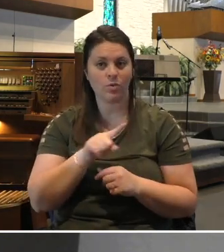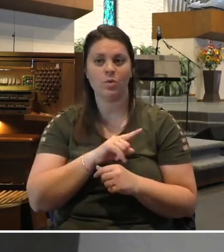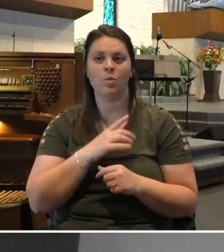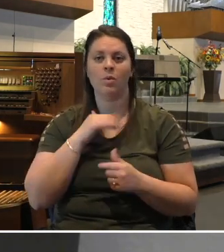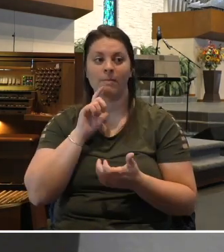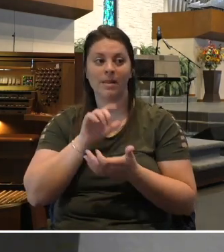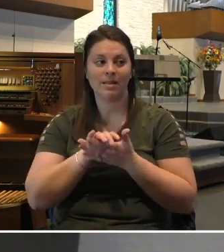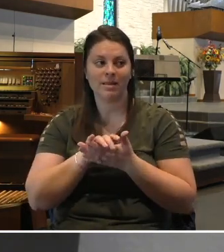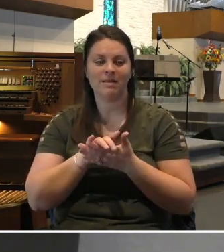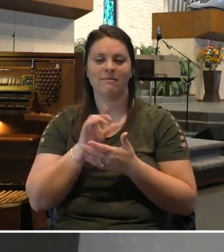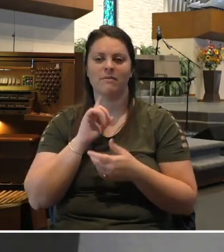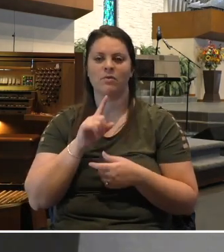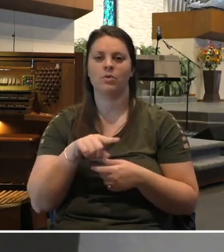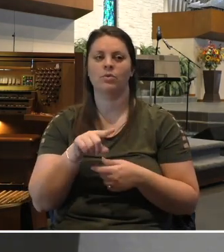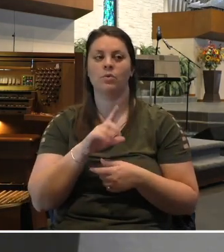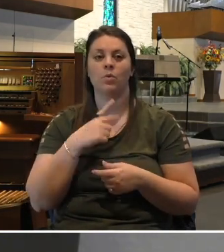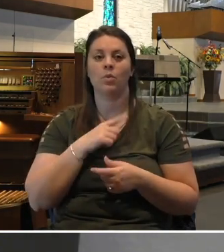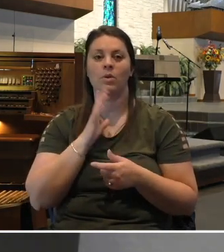for you.